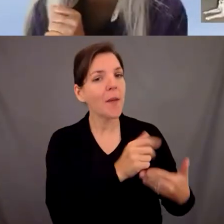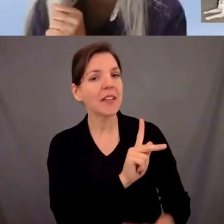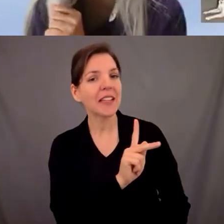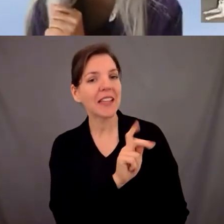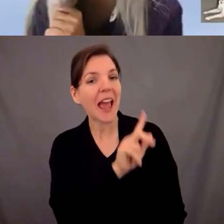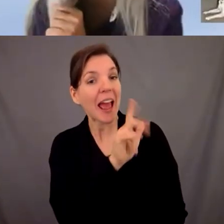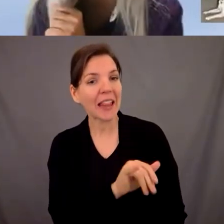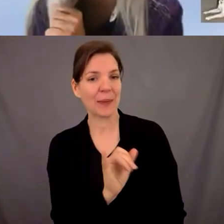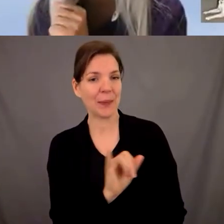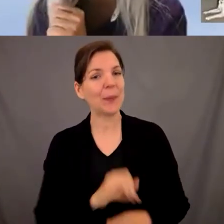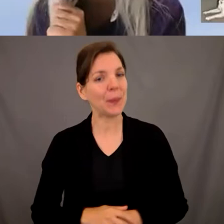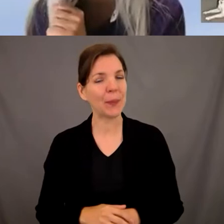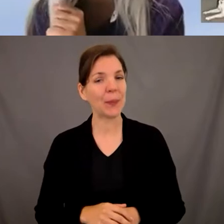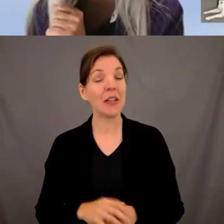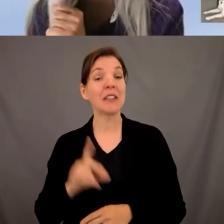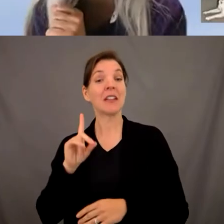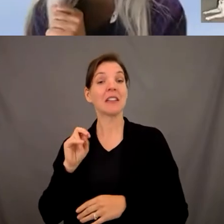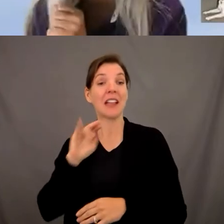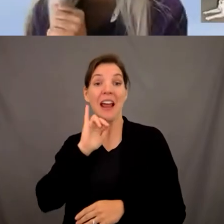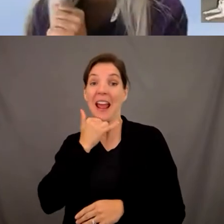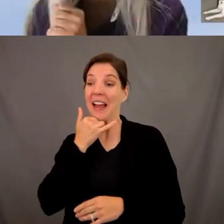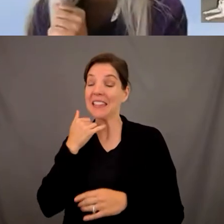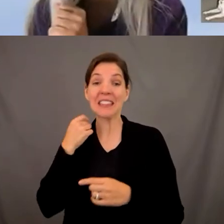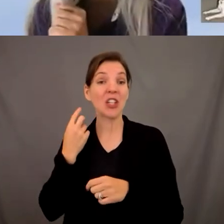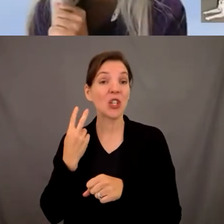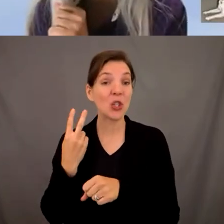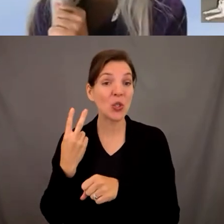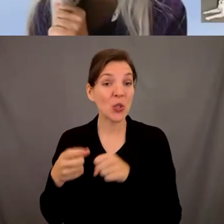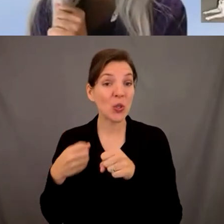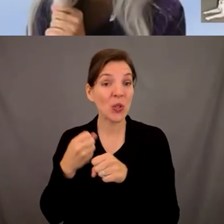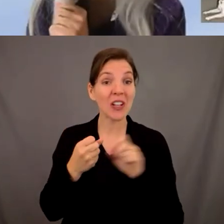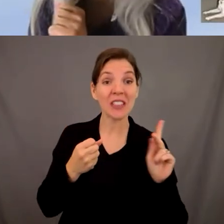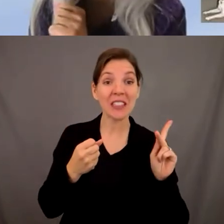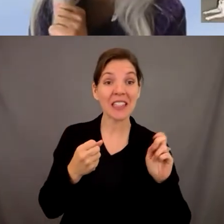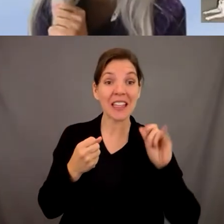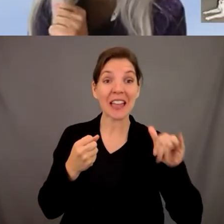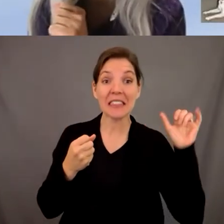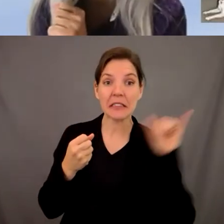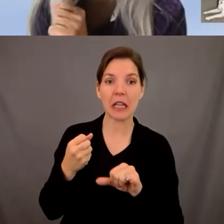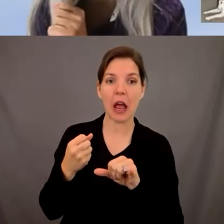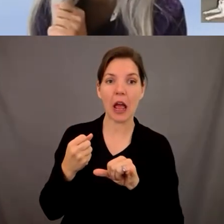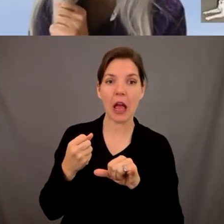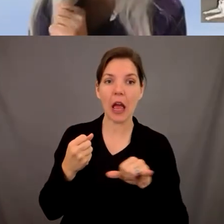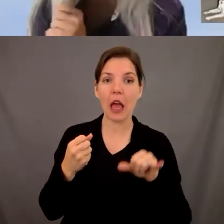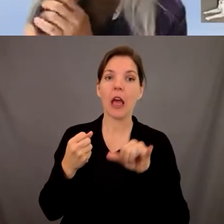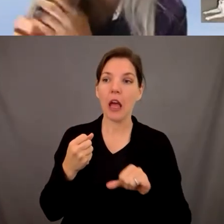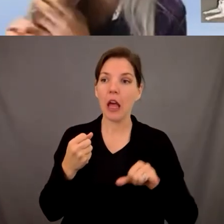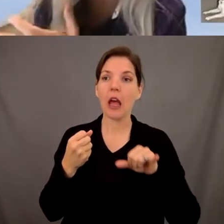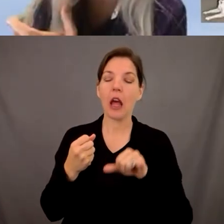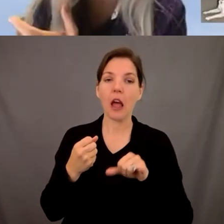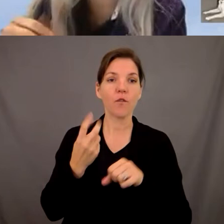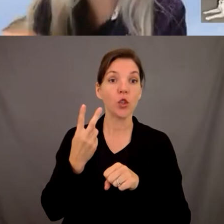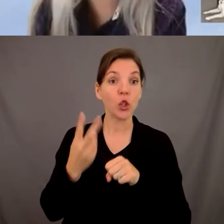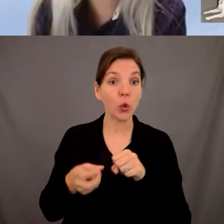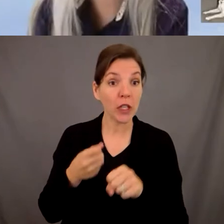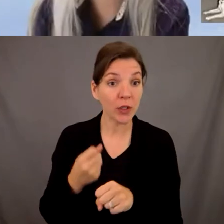after don's accident kelly did not leave the house or was very uncomfortable leaving the house because she didn't want to leave don home alone in